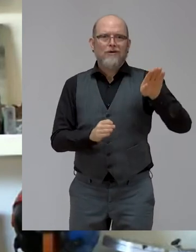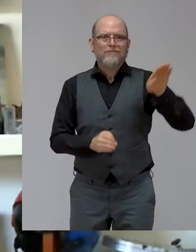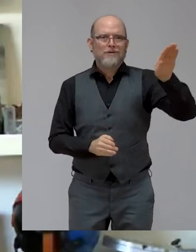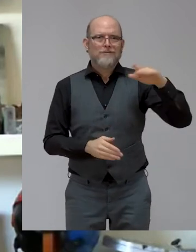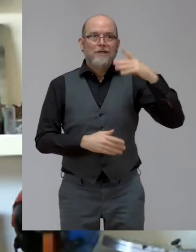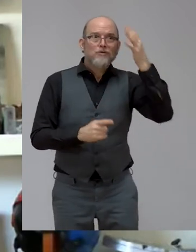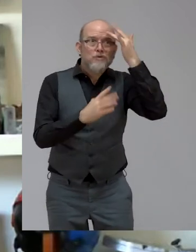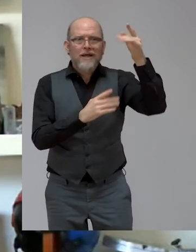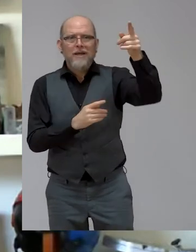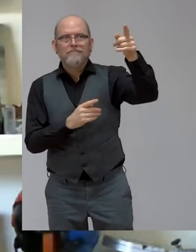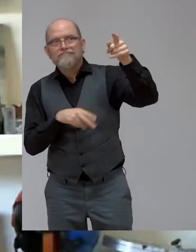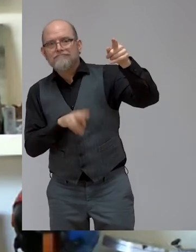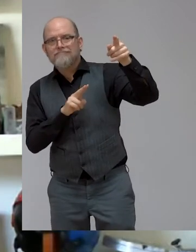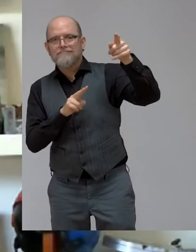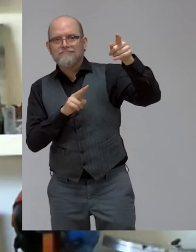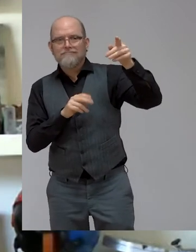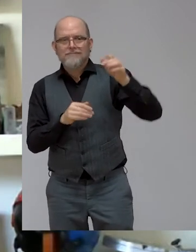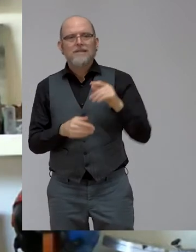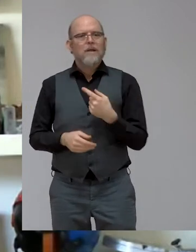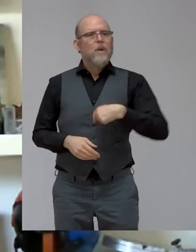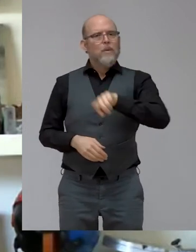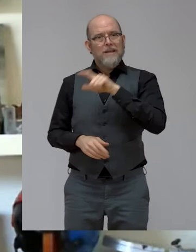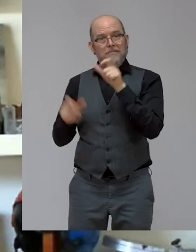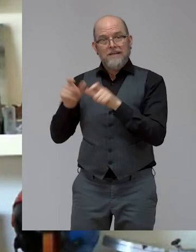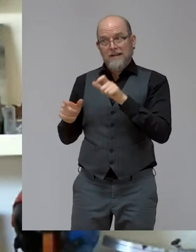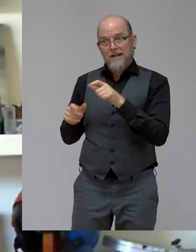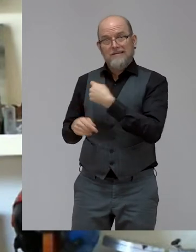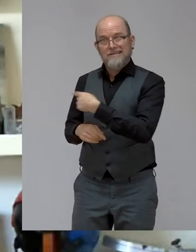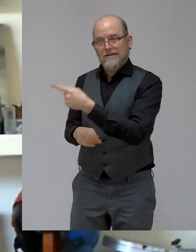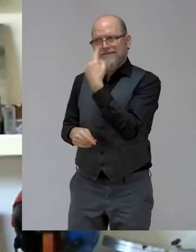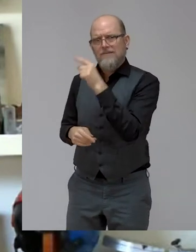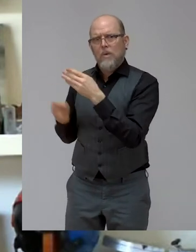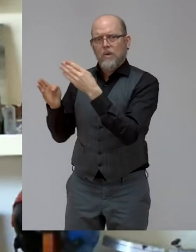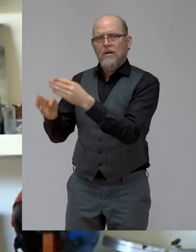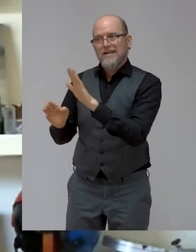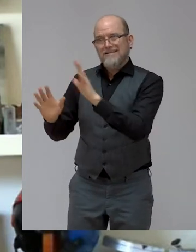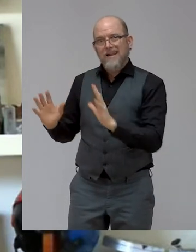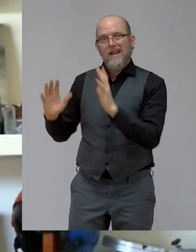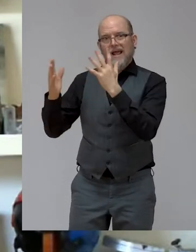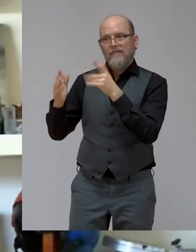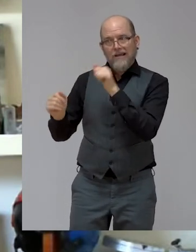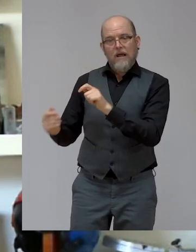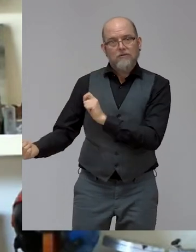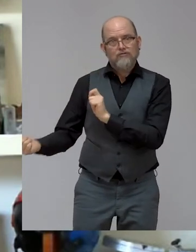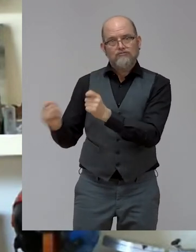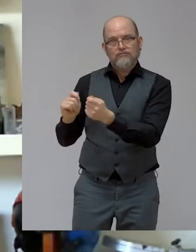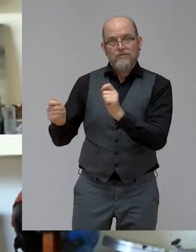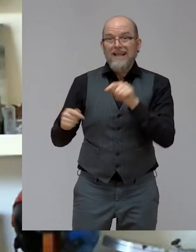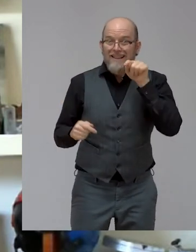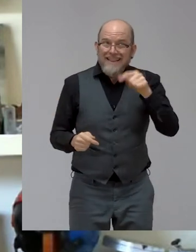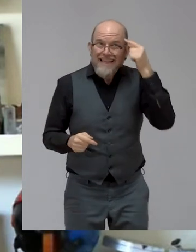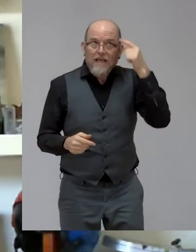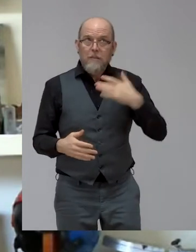are life-changing for so many people. And I think that's what motivates us, to keep on doing it,